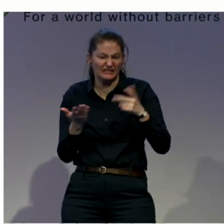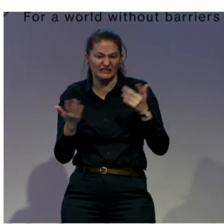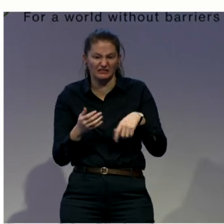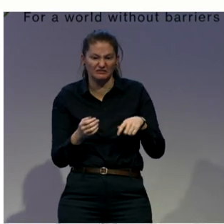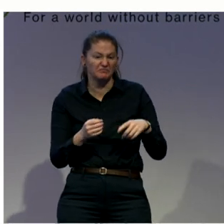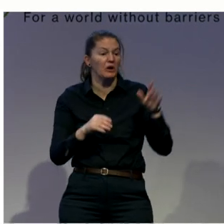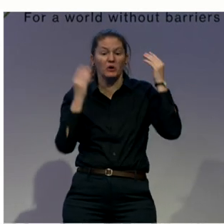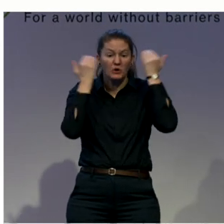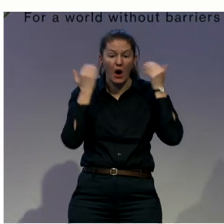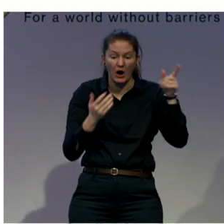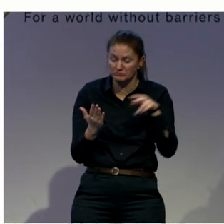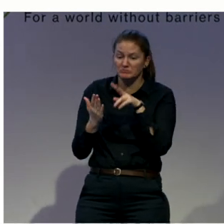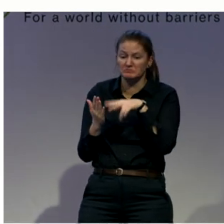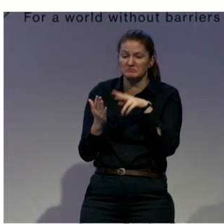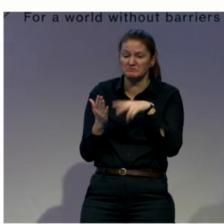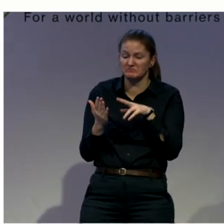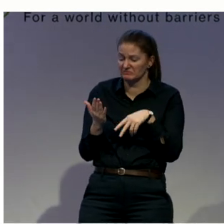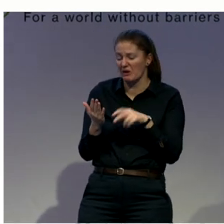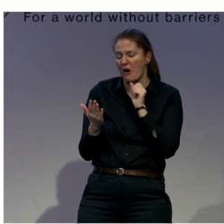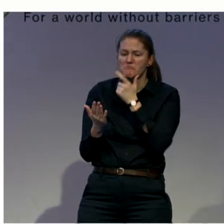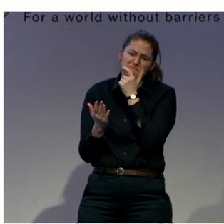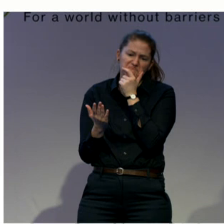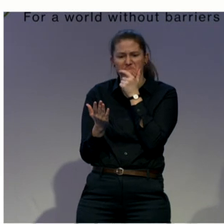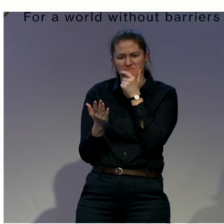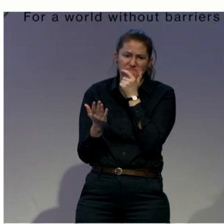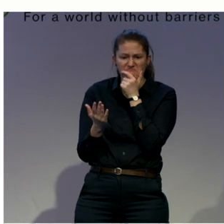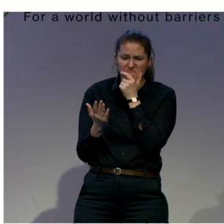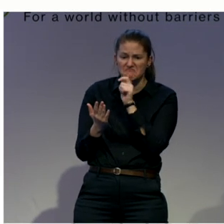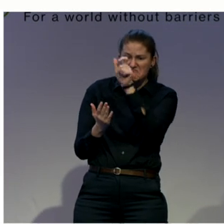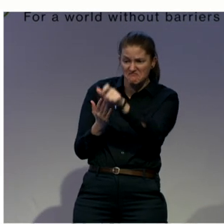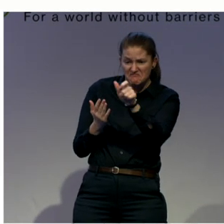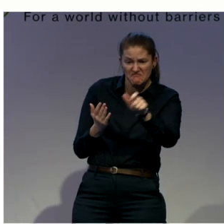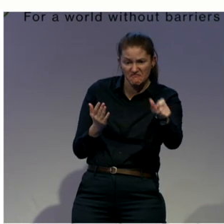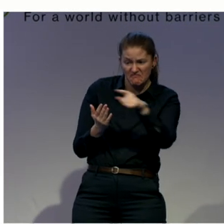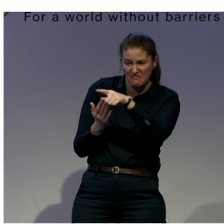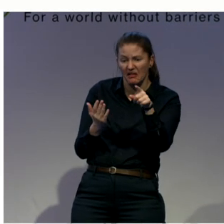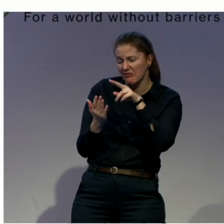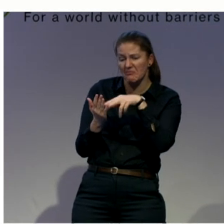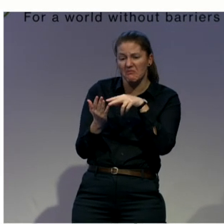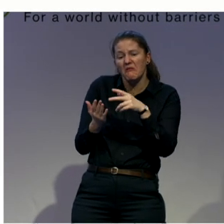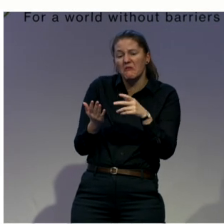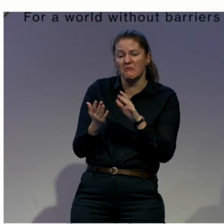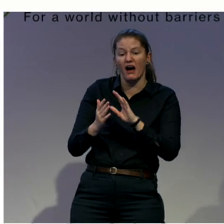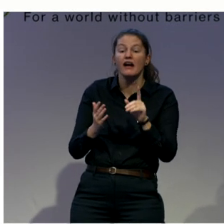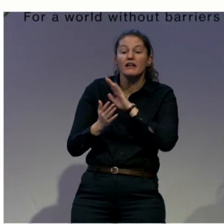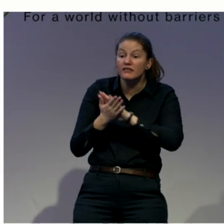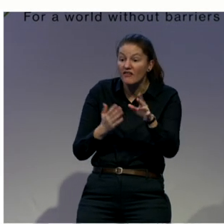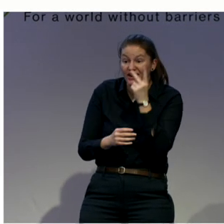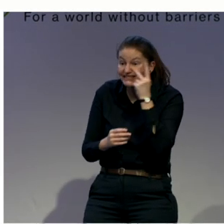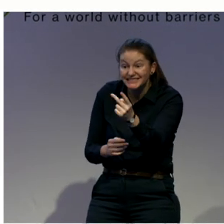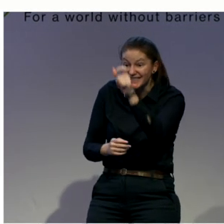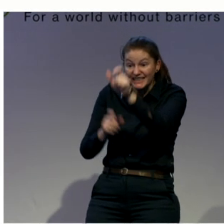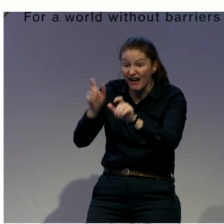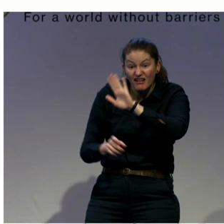and then decided on the fate of people based on what was written in the dossier. So, in 2008,